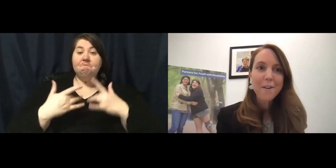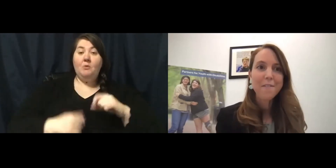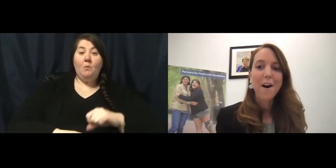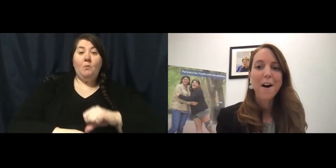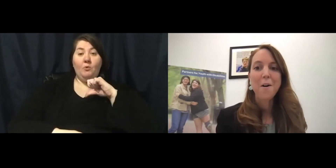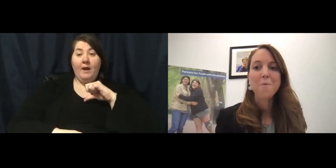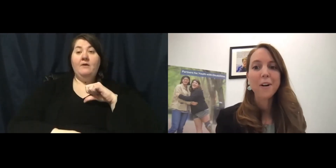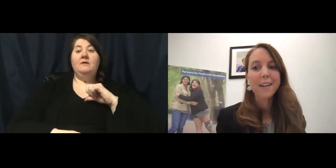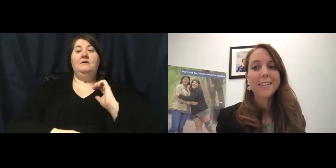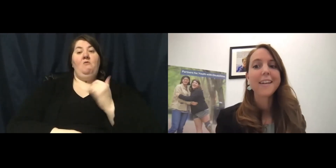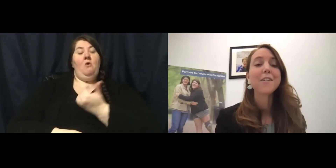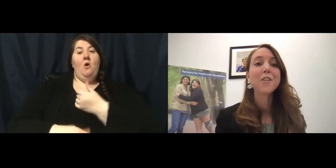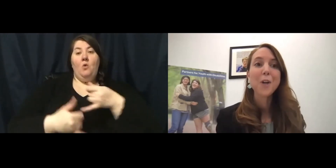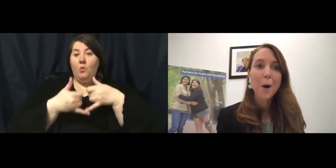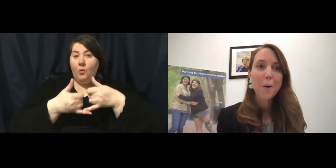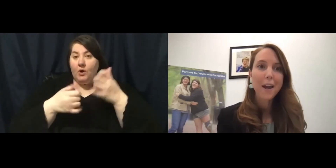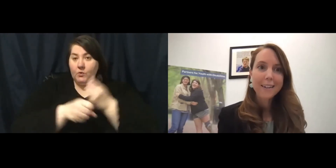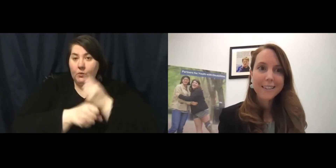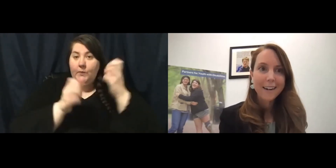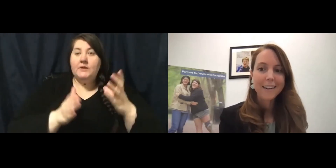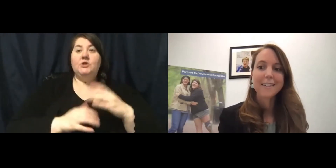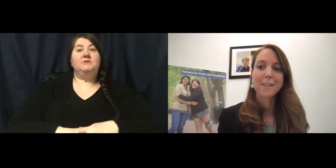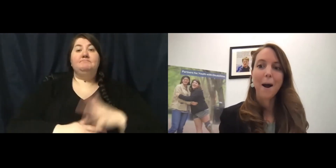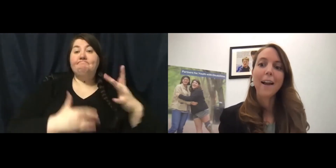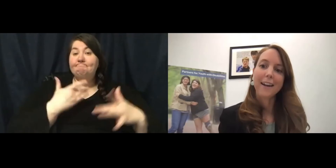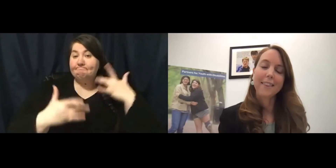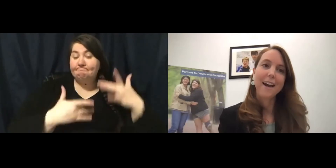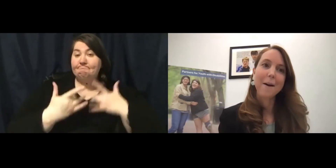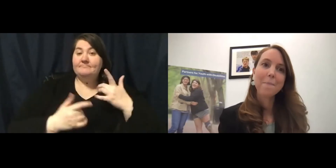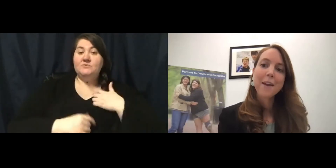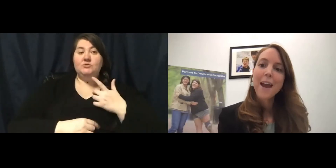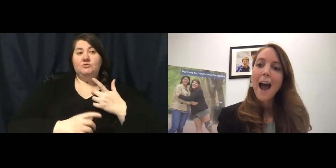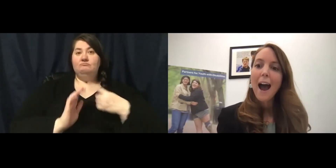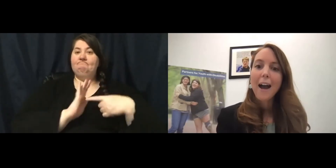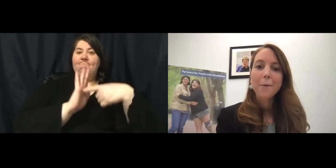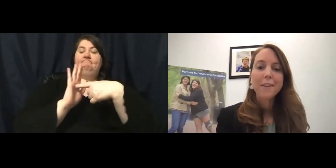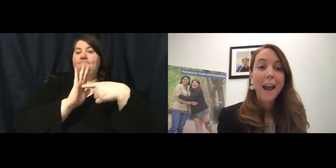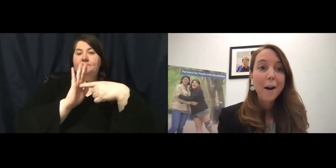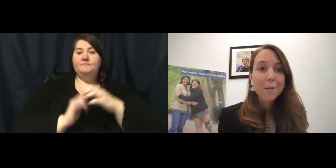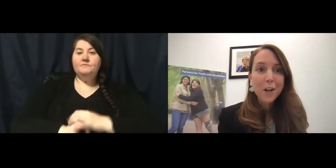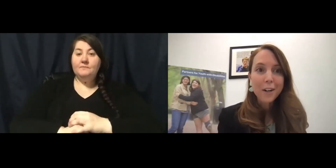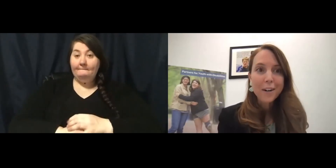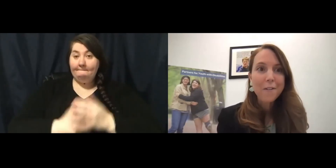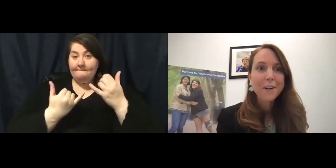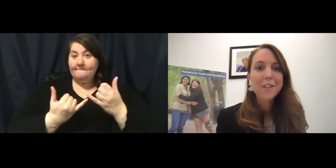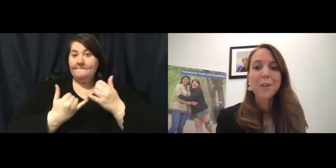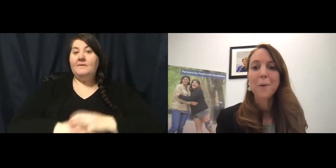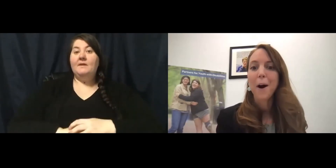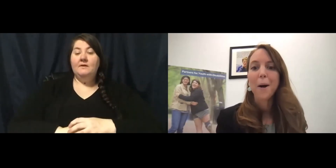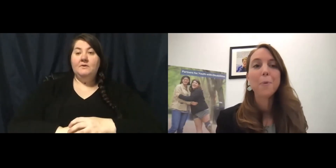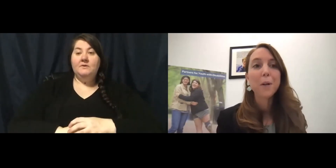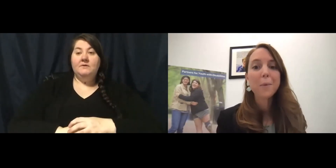of our awardees and so excited to spotlight them. I will now turn it over